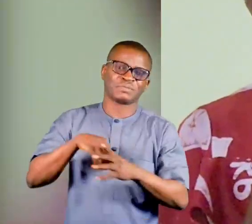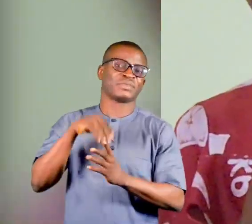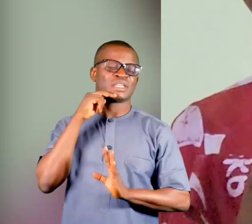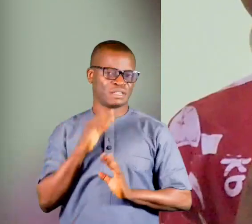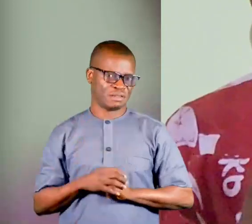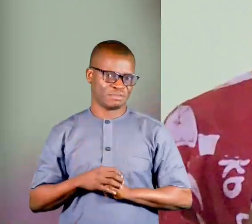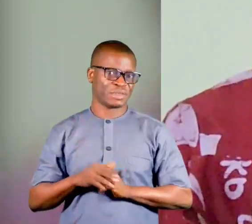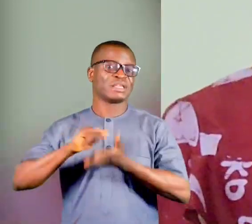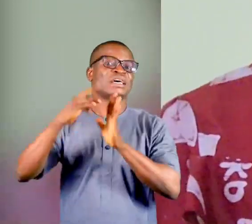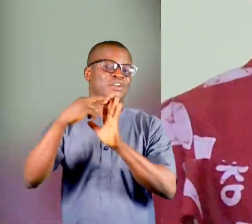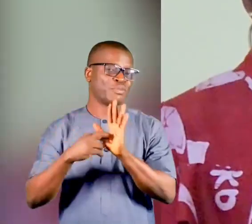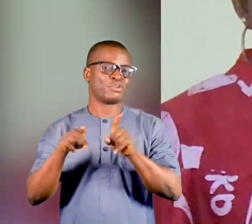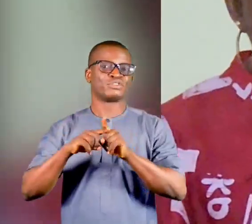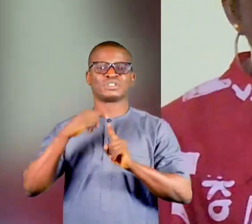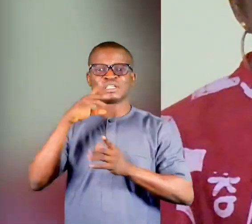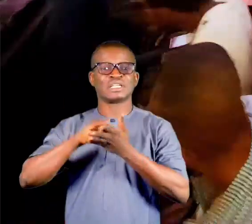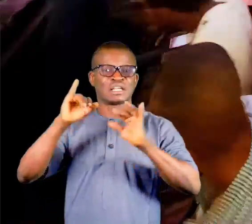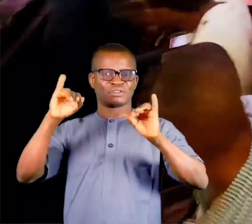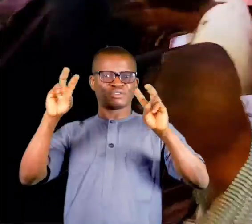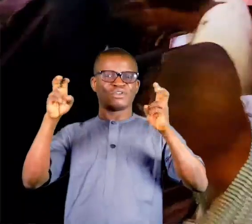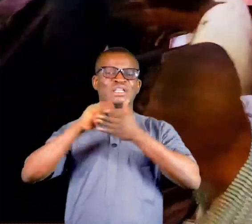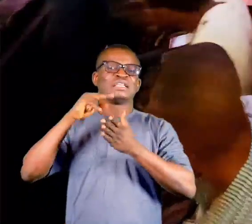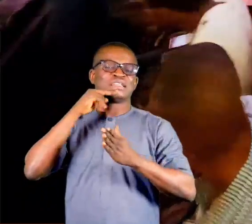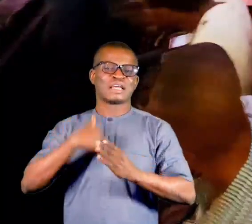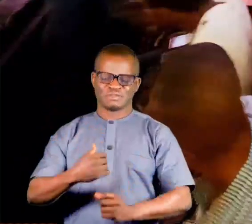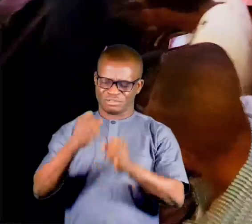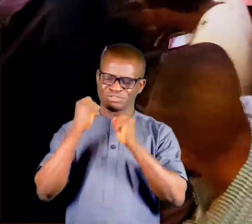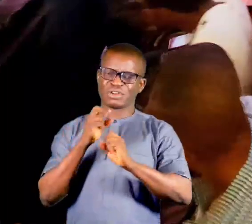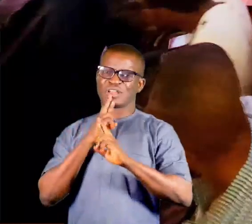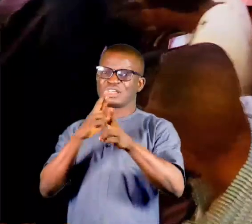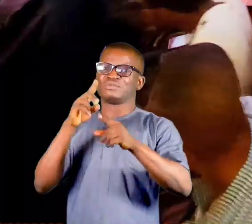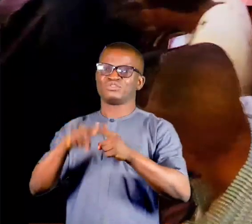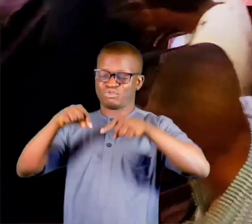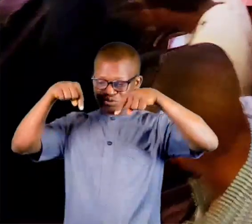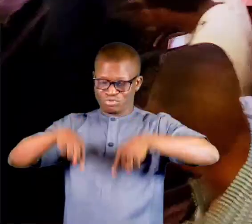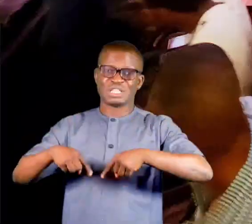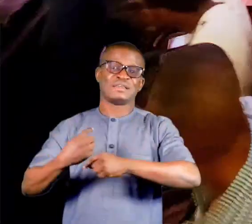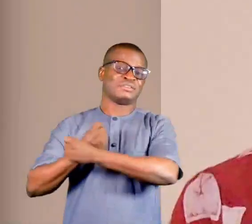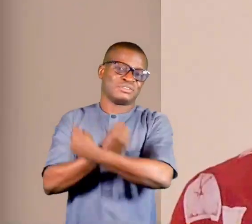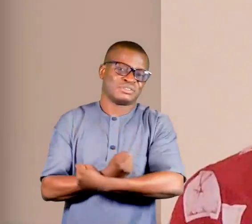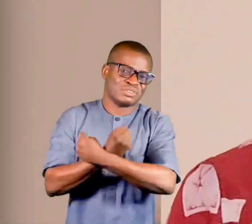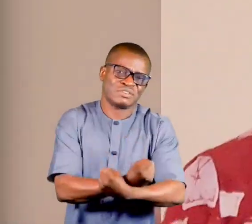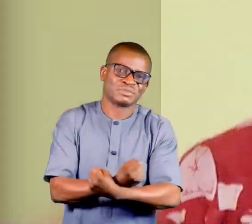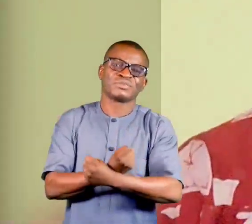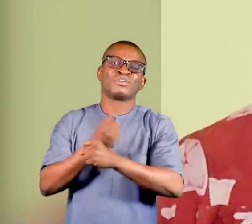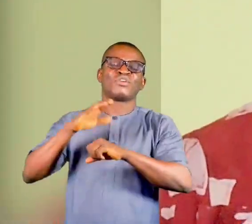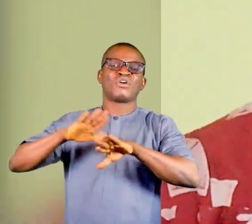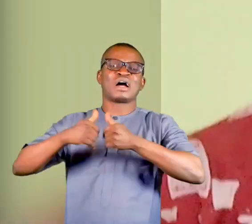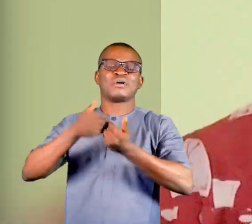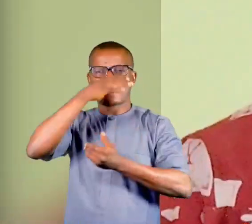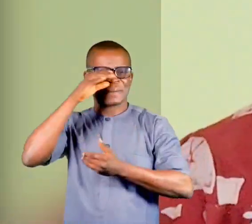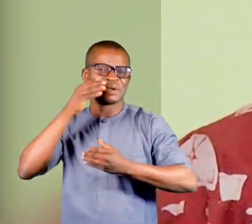the same report also states, and I quote, Nigeria has the strongest response to modern slavery, reflecting strong